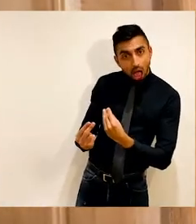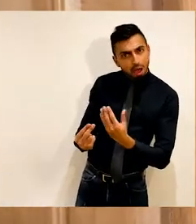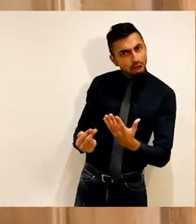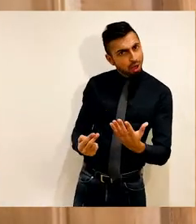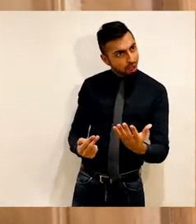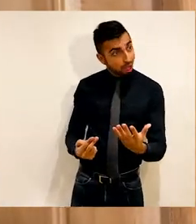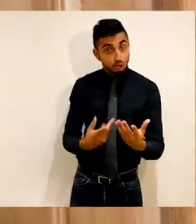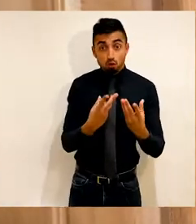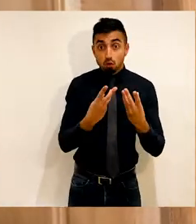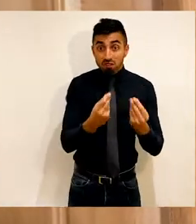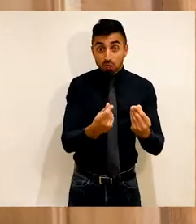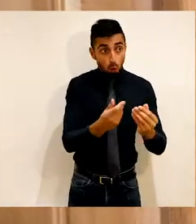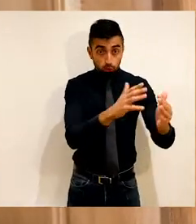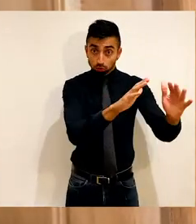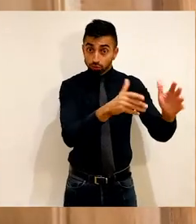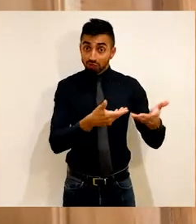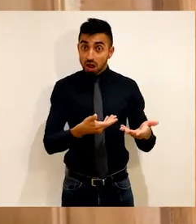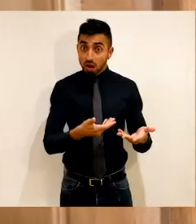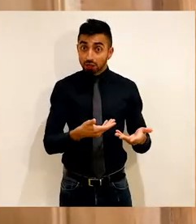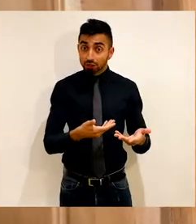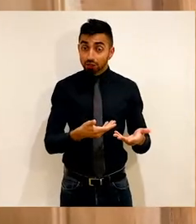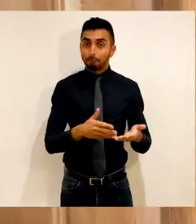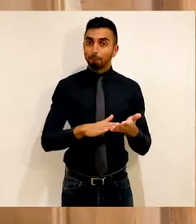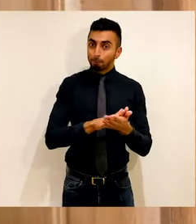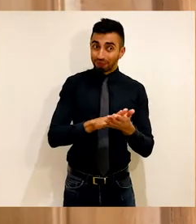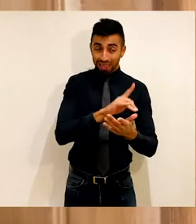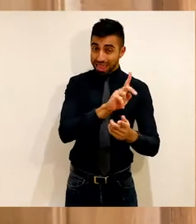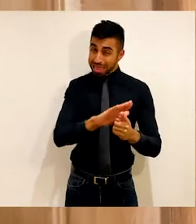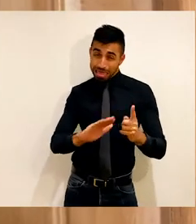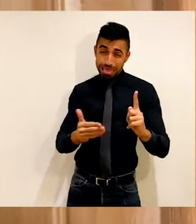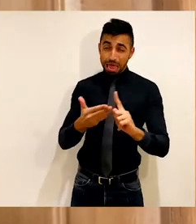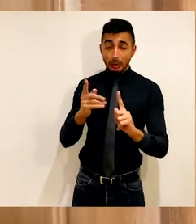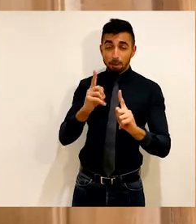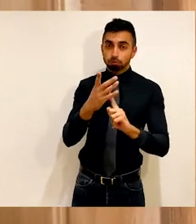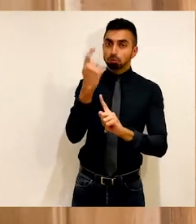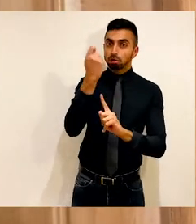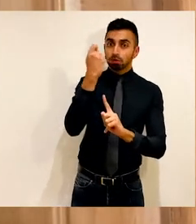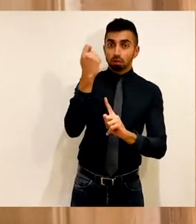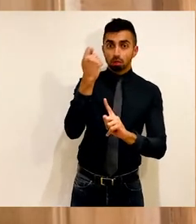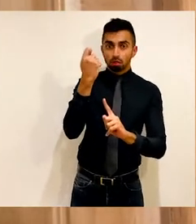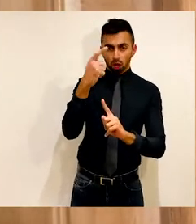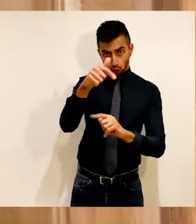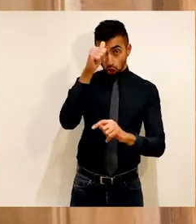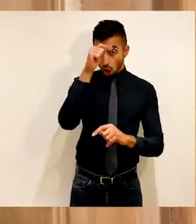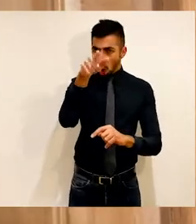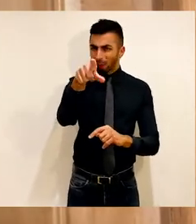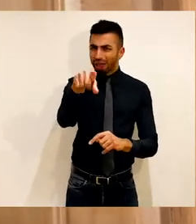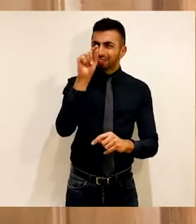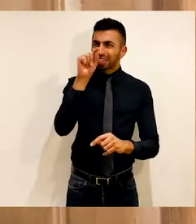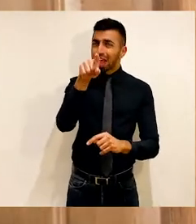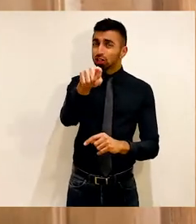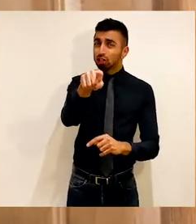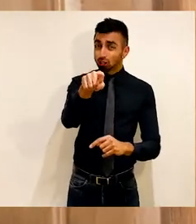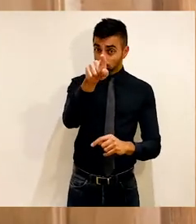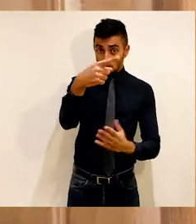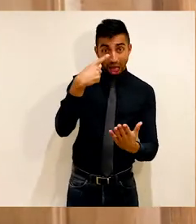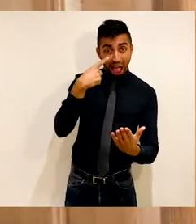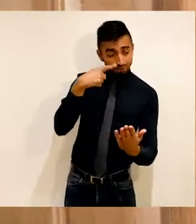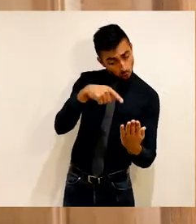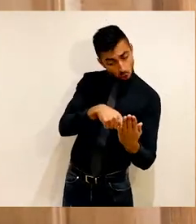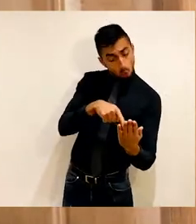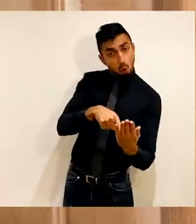them and provided the resources to pre-empt success. We began with your invitation.